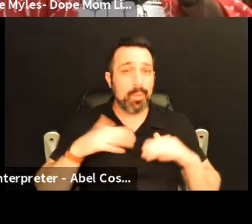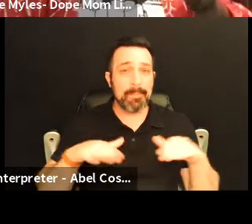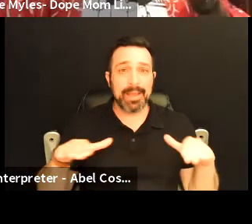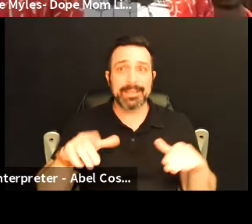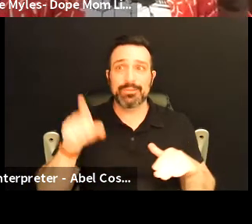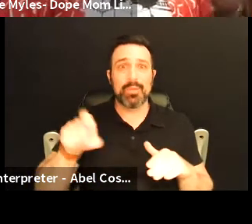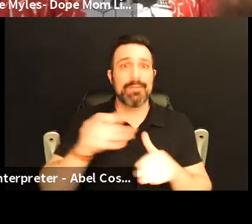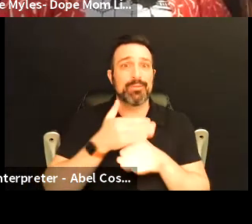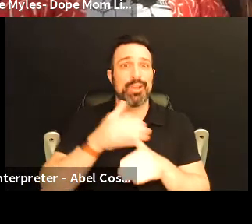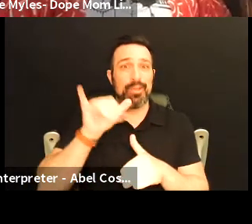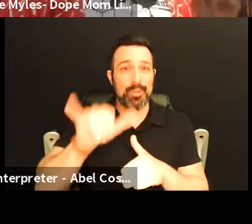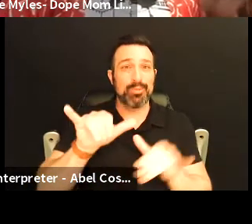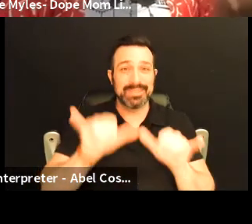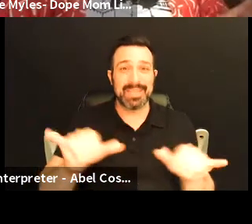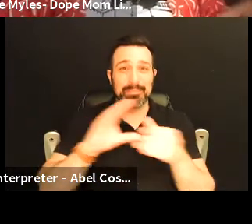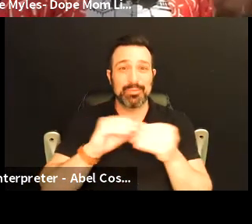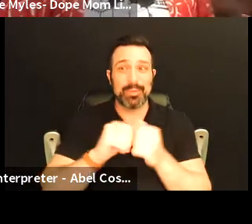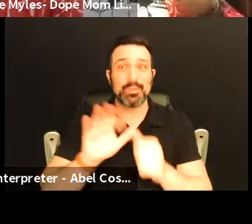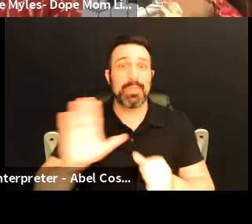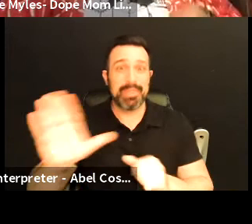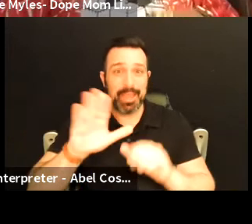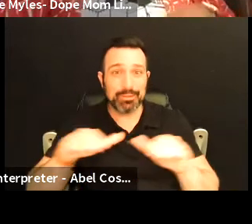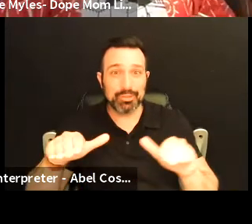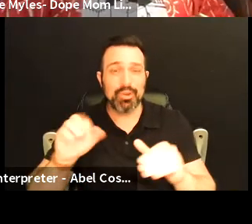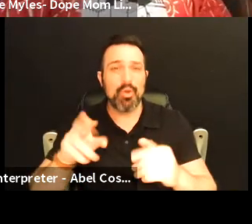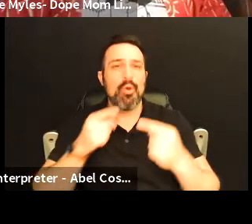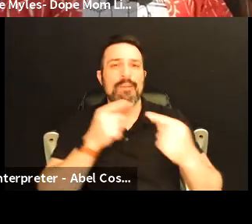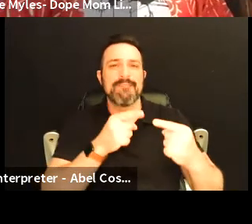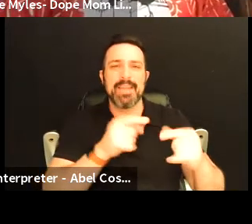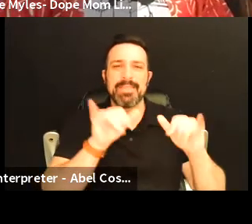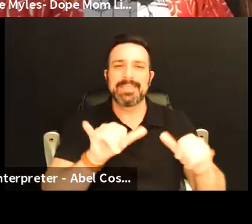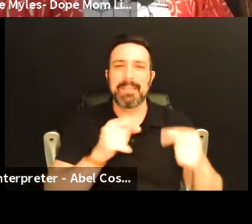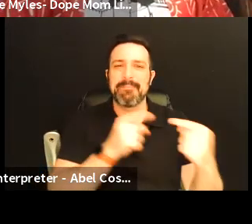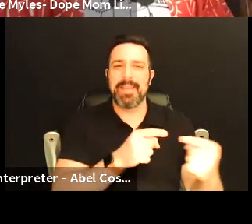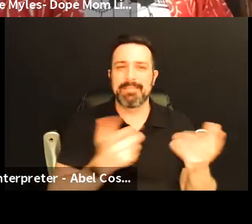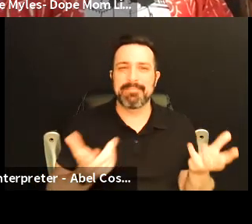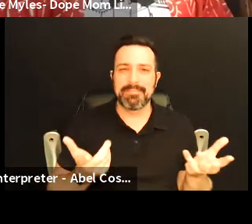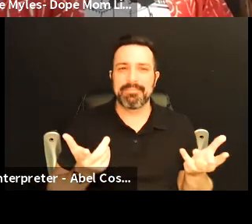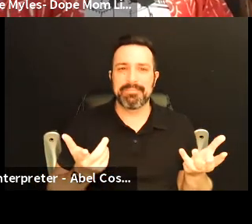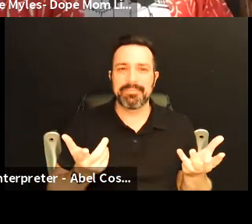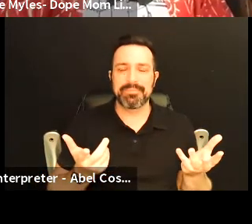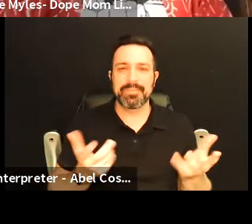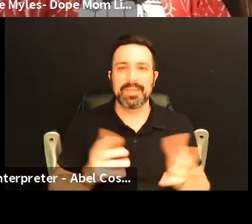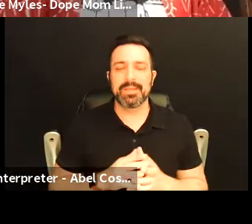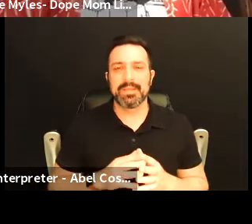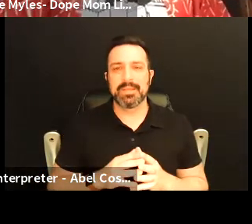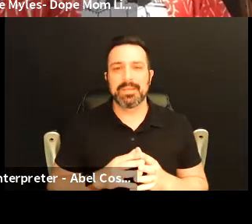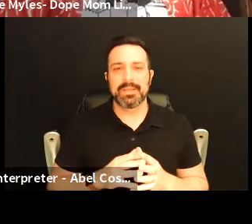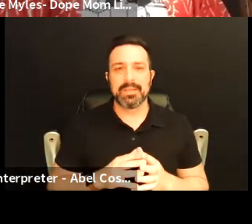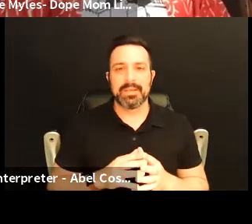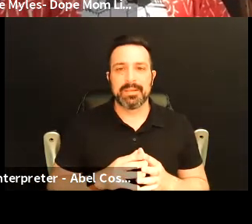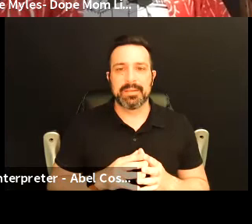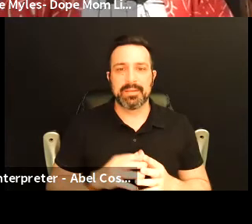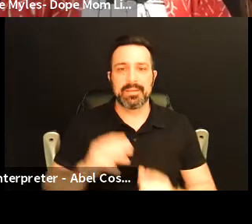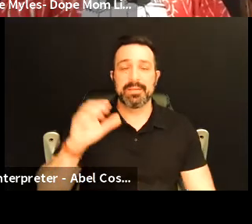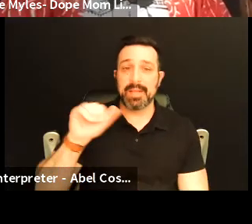to have to share those same stories with their children or fight the same fight um I think that's not a choice